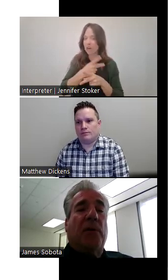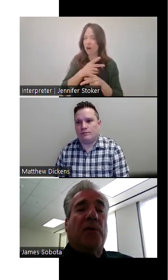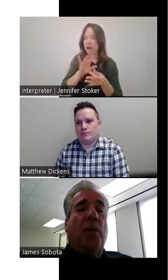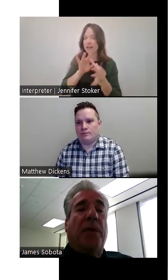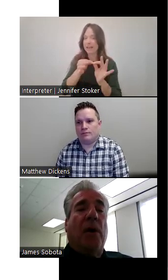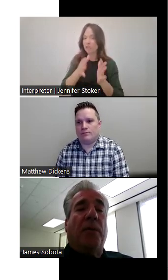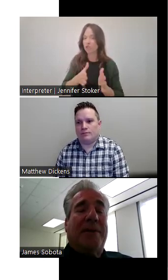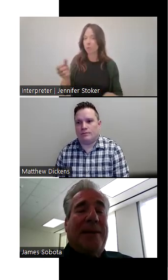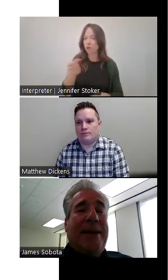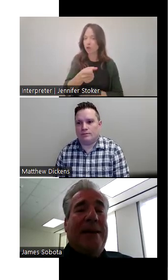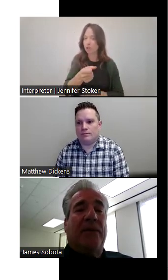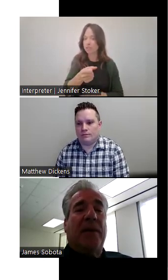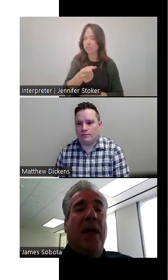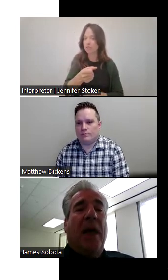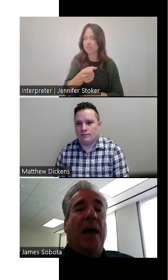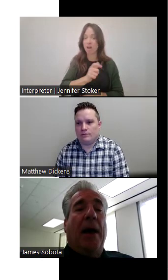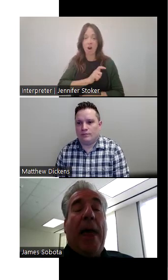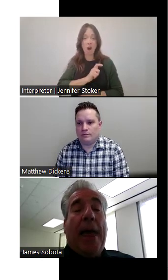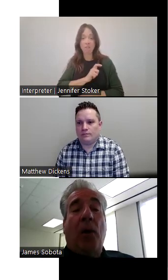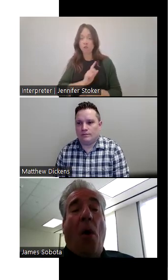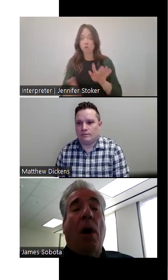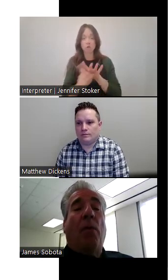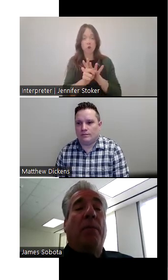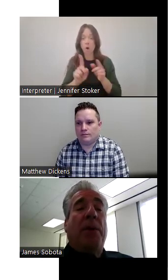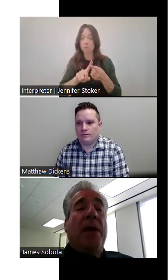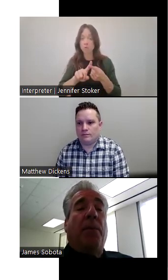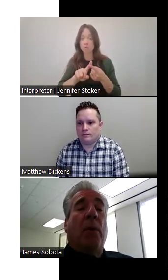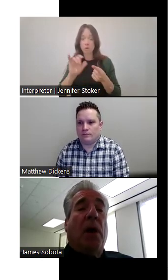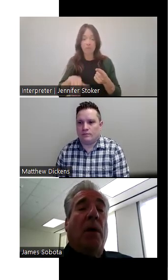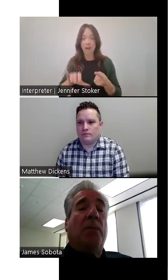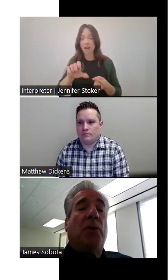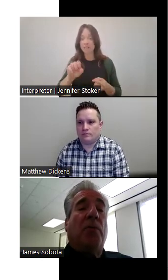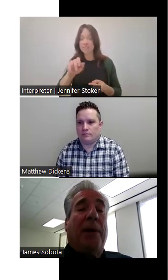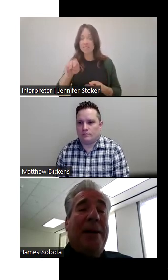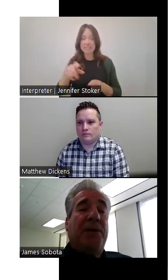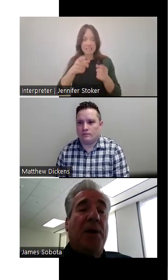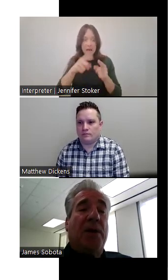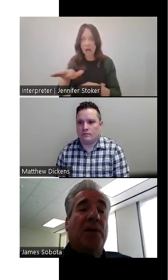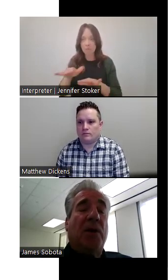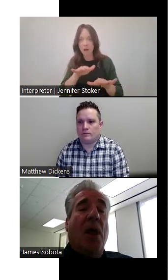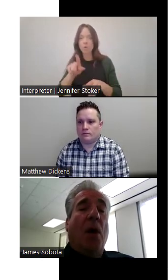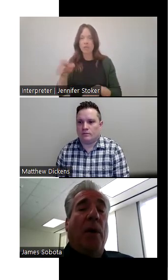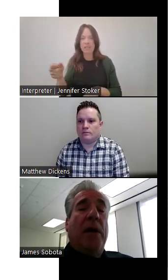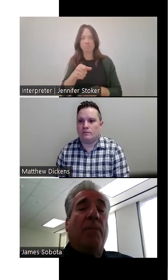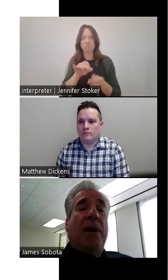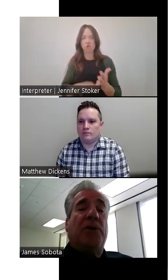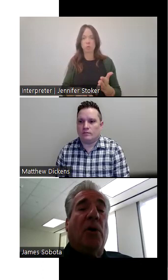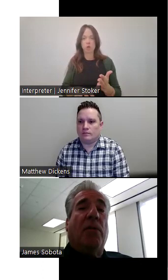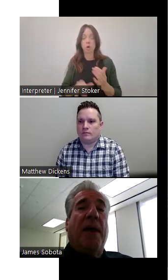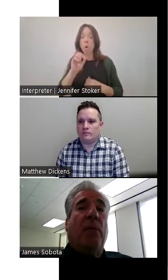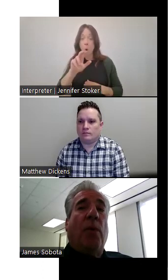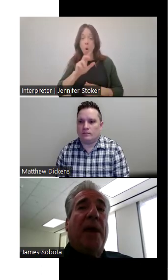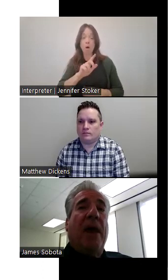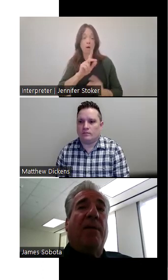officers when they're on the scenes, uh, and, or when people come to police stations, we need to make